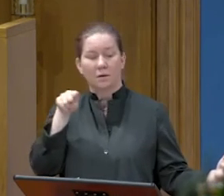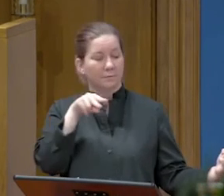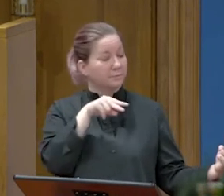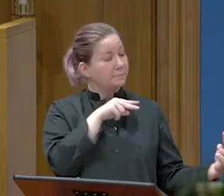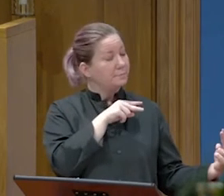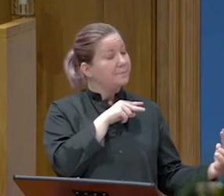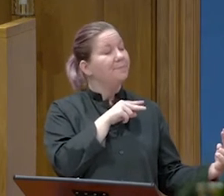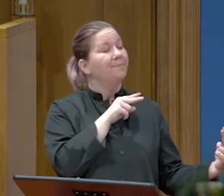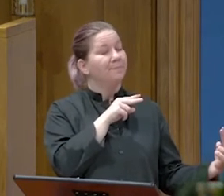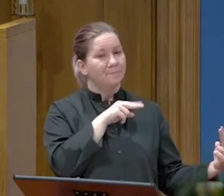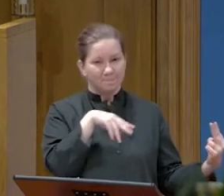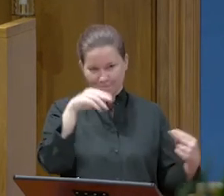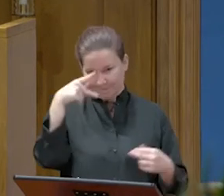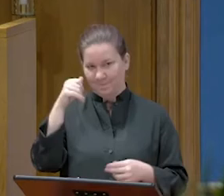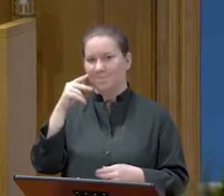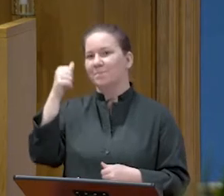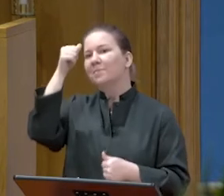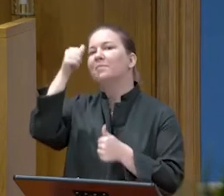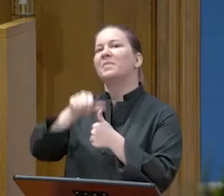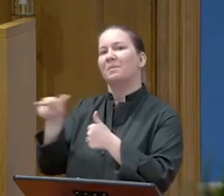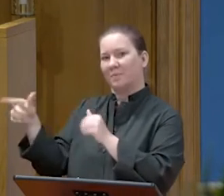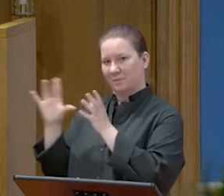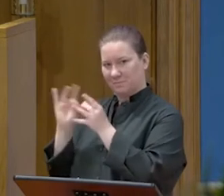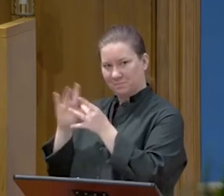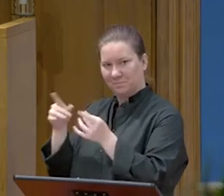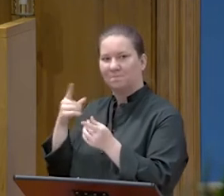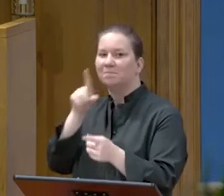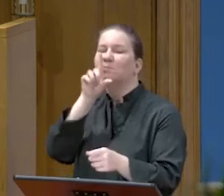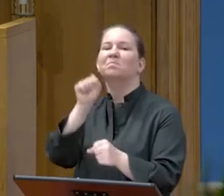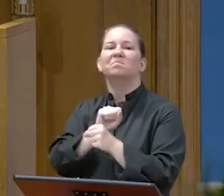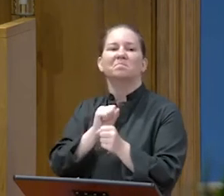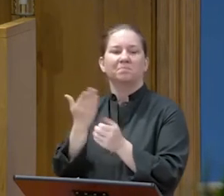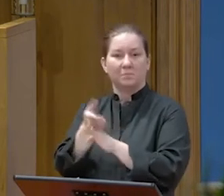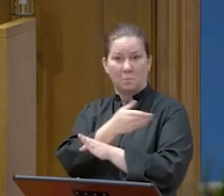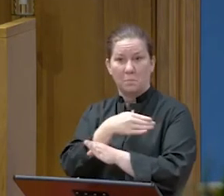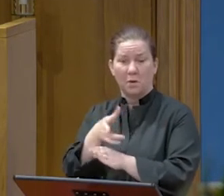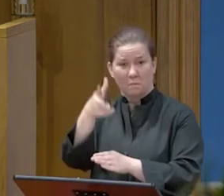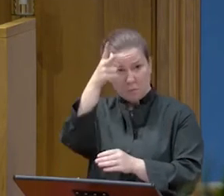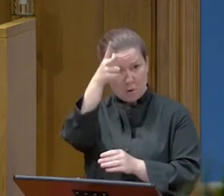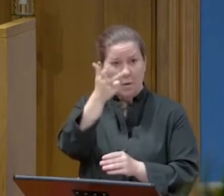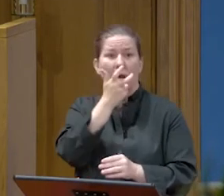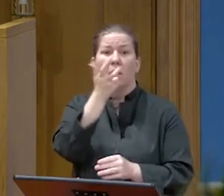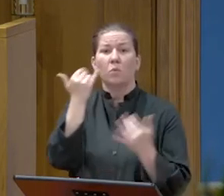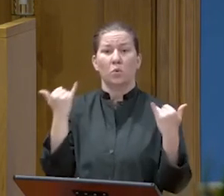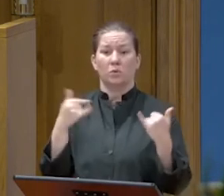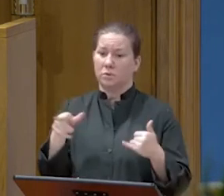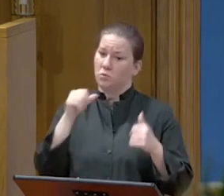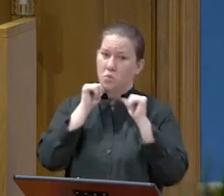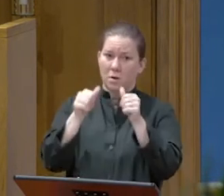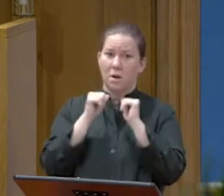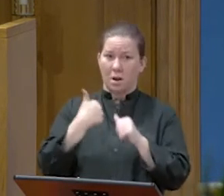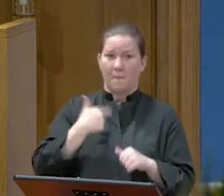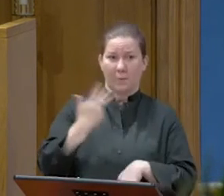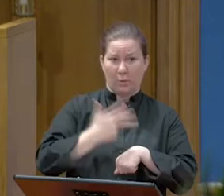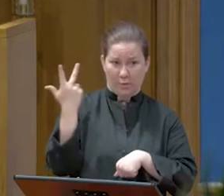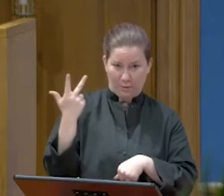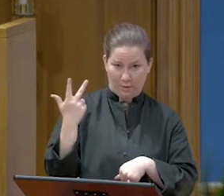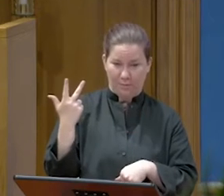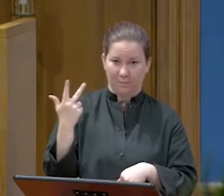Then Peter remembered the word of the Lord, how he had said to him, Before the cock crows today, you will deny me three times.